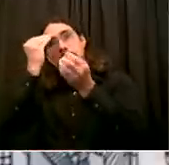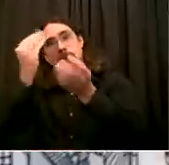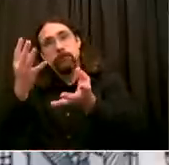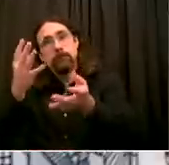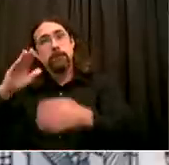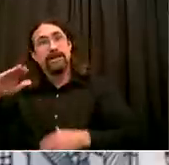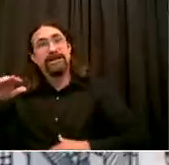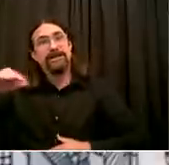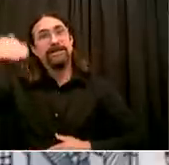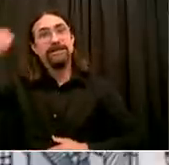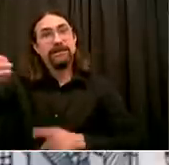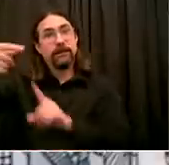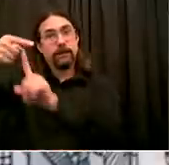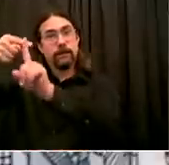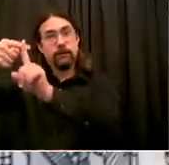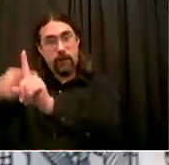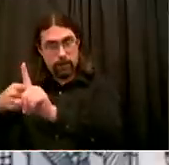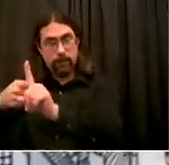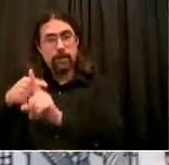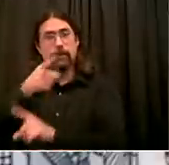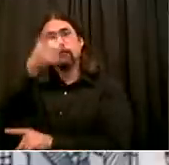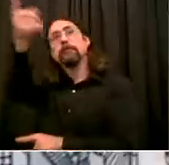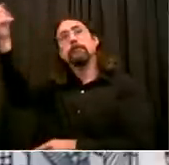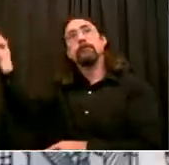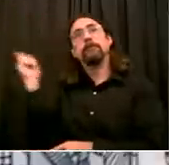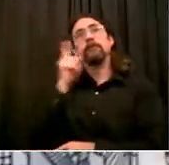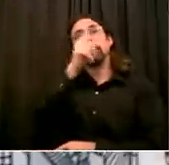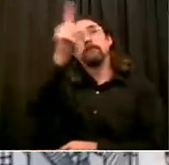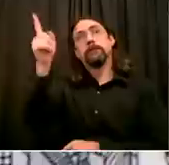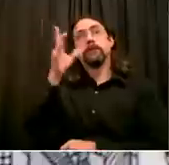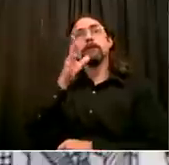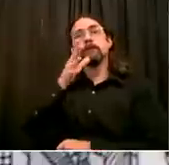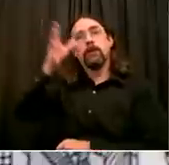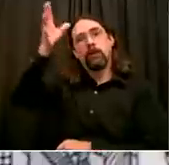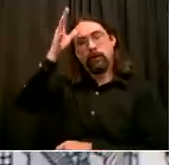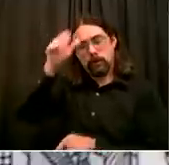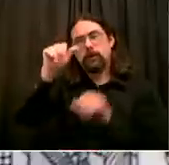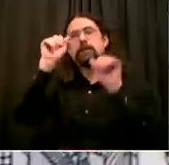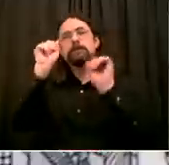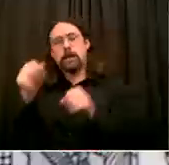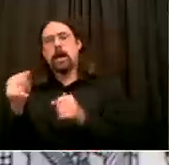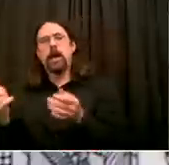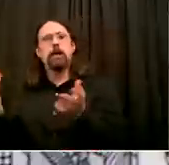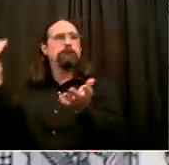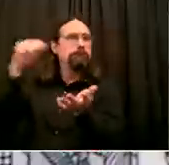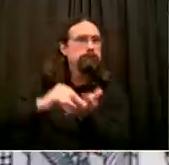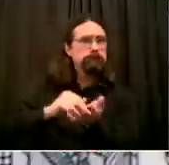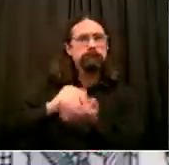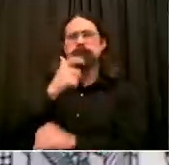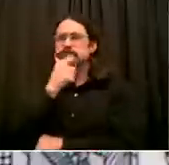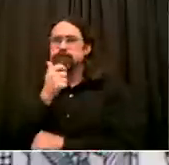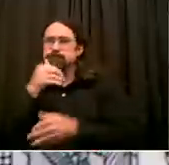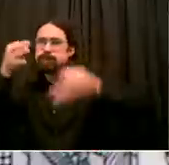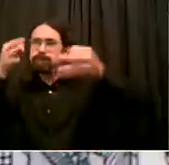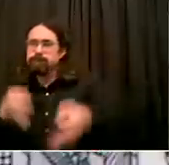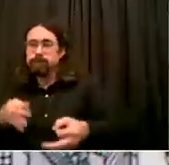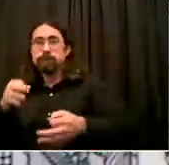to make that decision. But we'll get the attendance information out as soon as it's really firmed up. Go ahead.